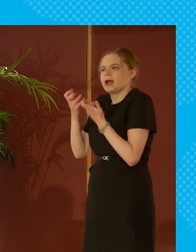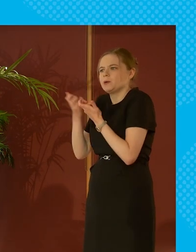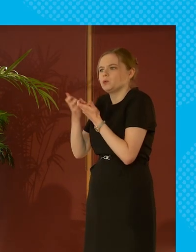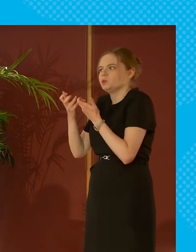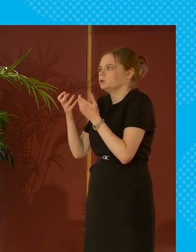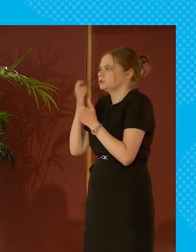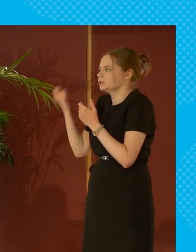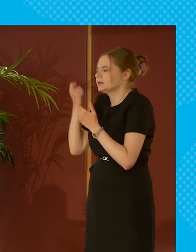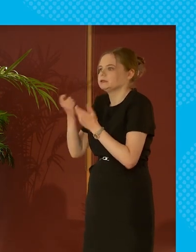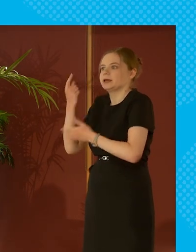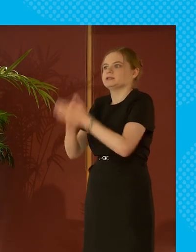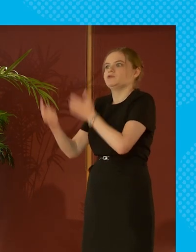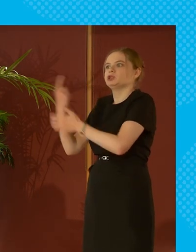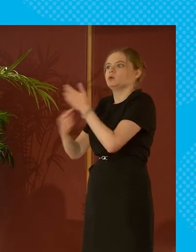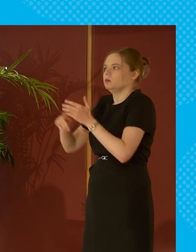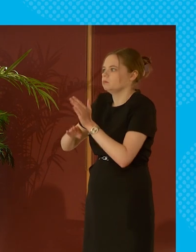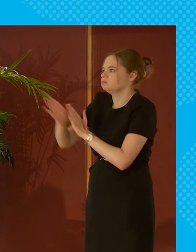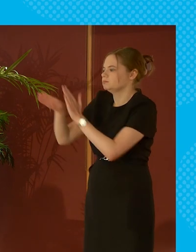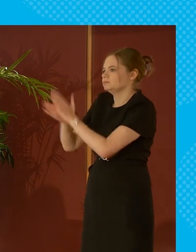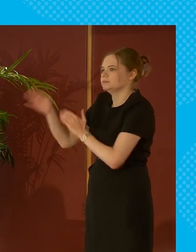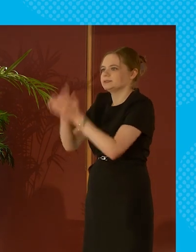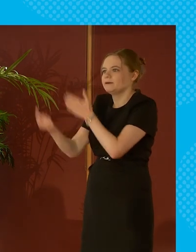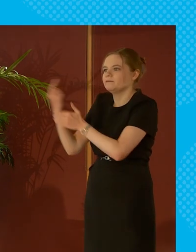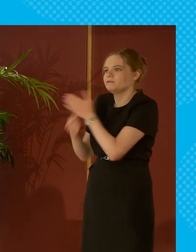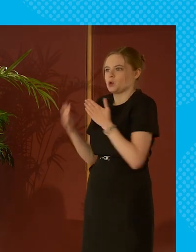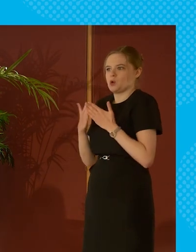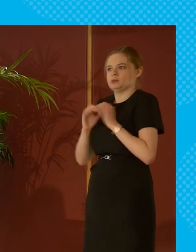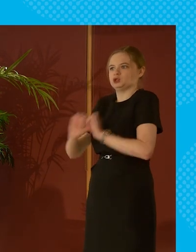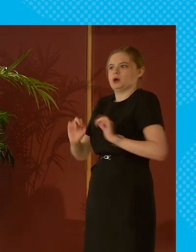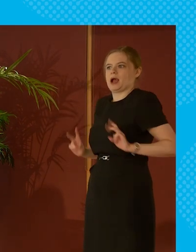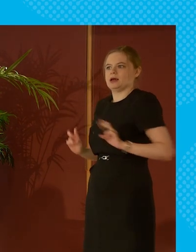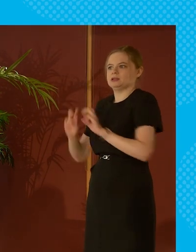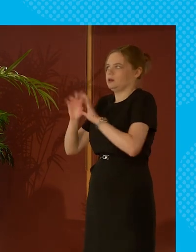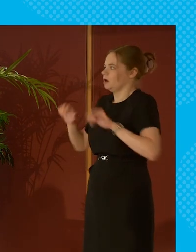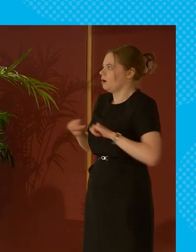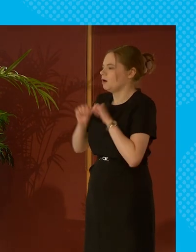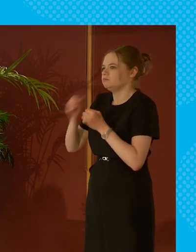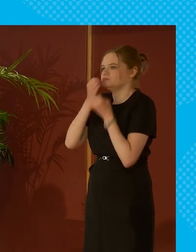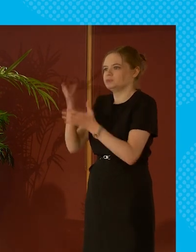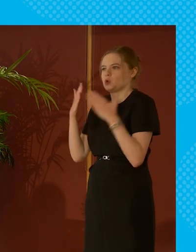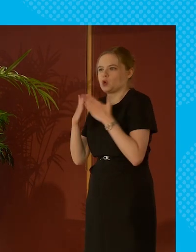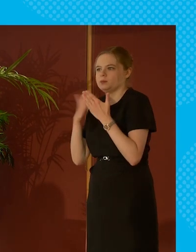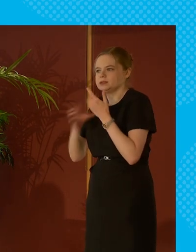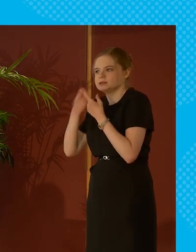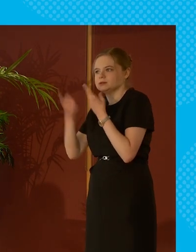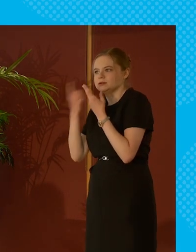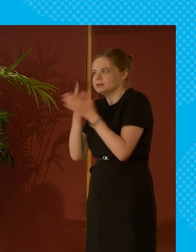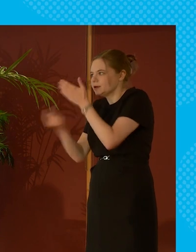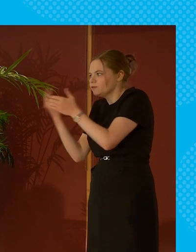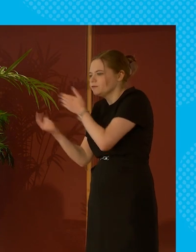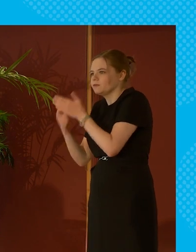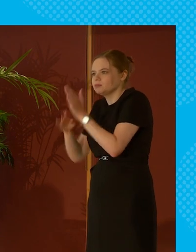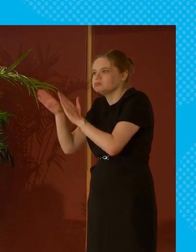individuals to have lots of stuff it's you know your home is your castle all of these kind of things and it